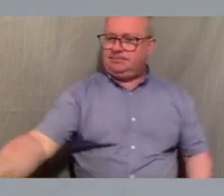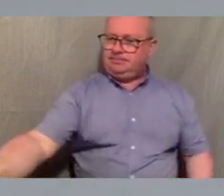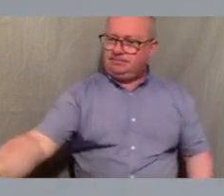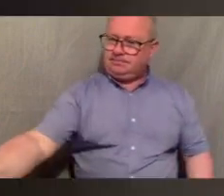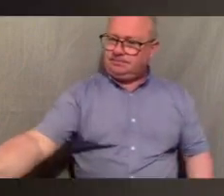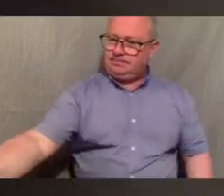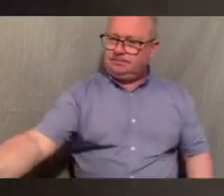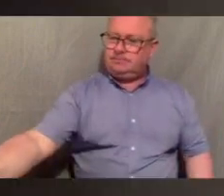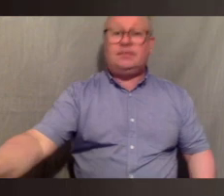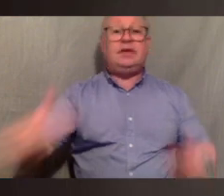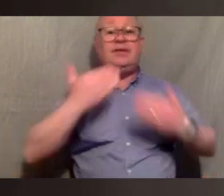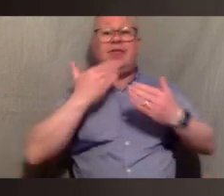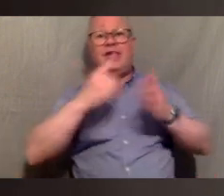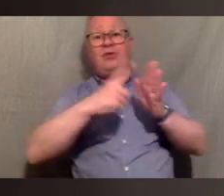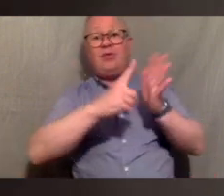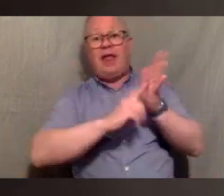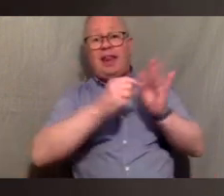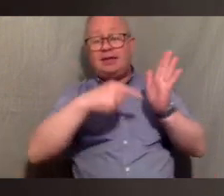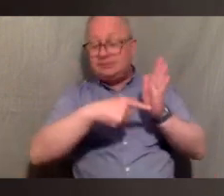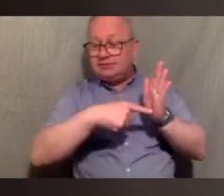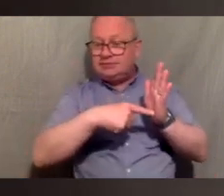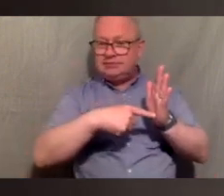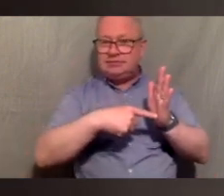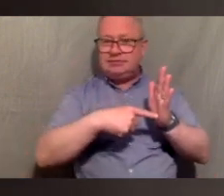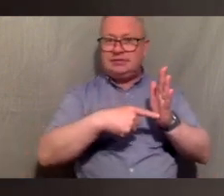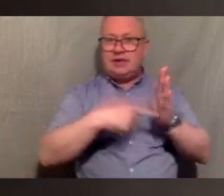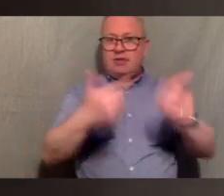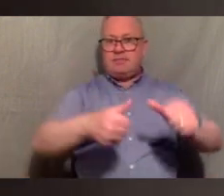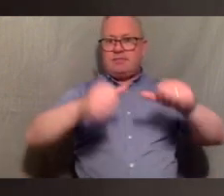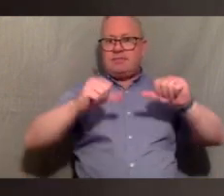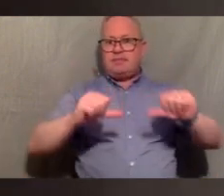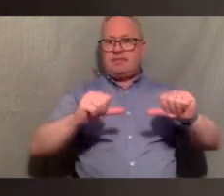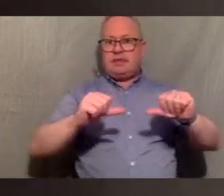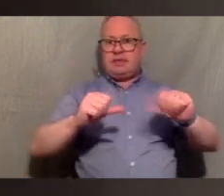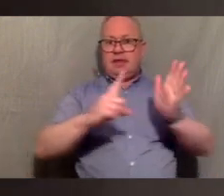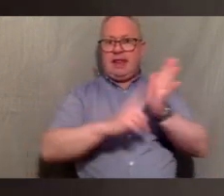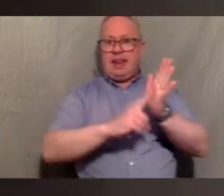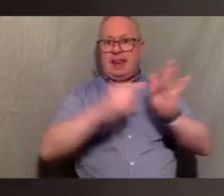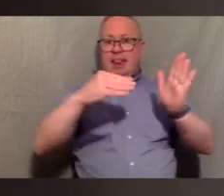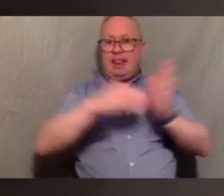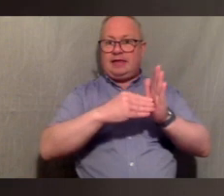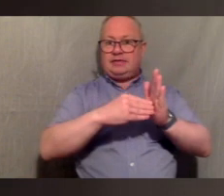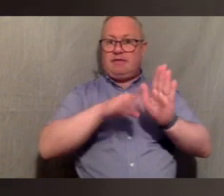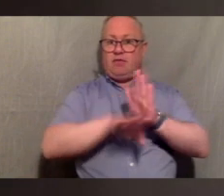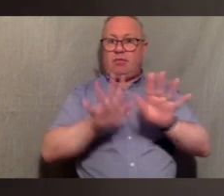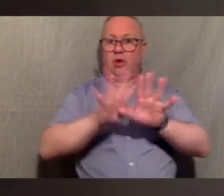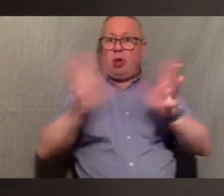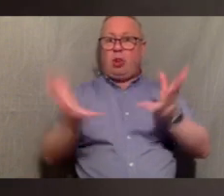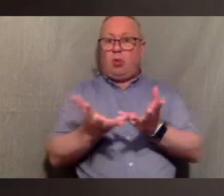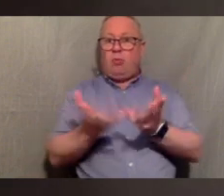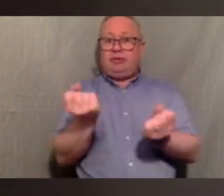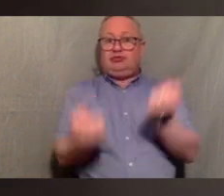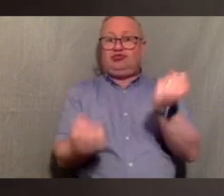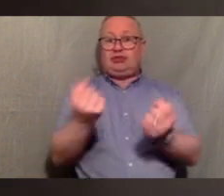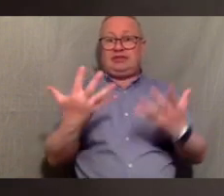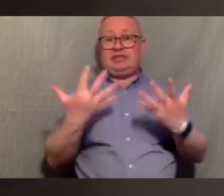thanks so much elliot um and i'm going to pass straight on to liz from global justice now who's going to talk about the